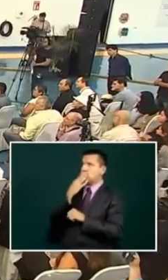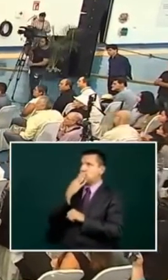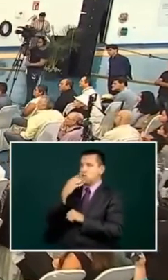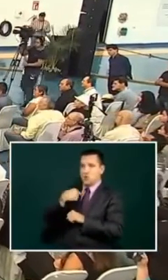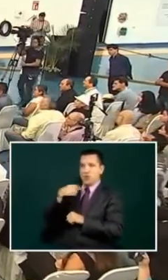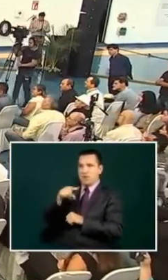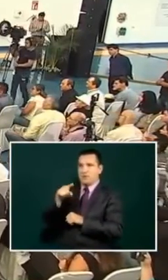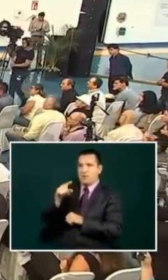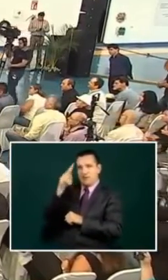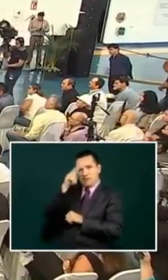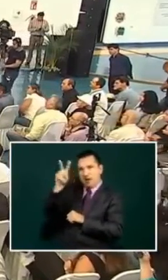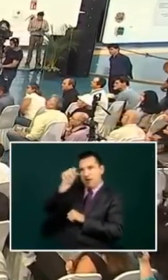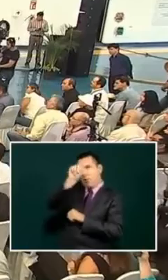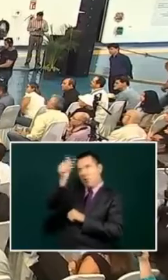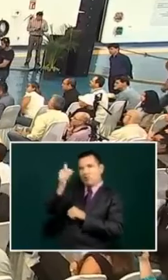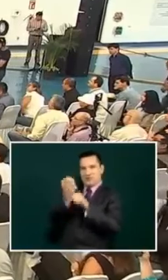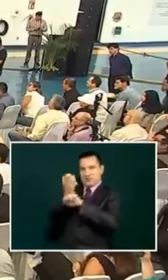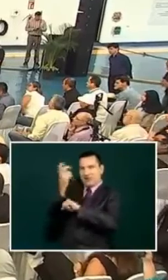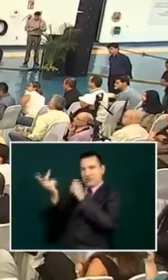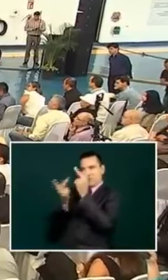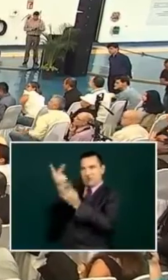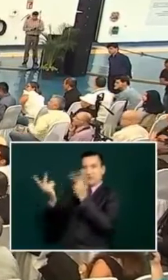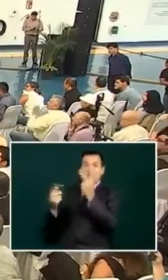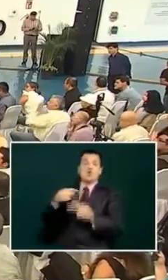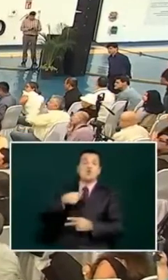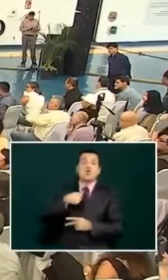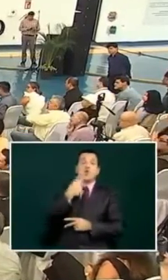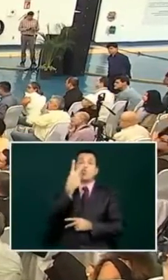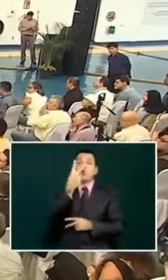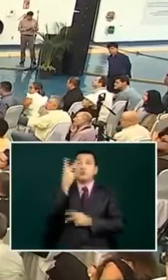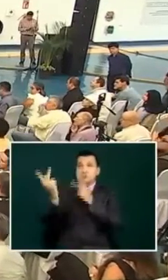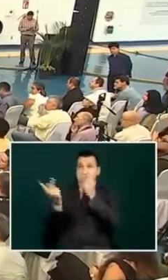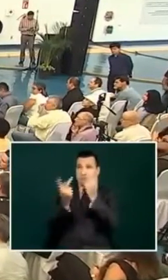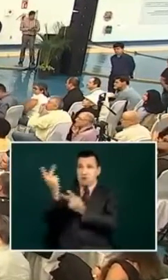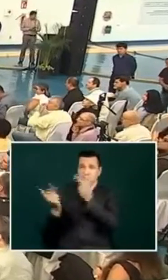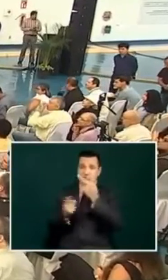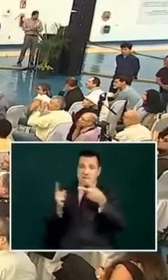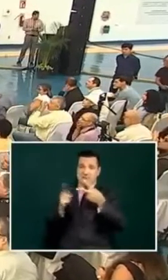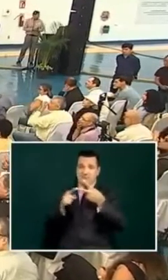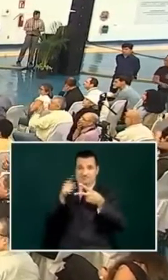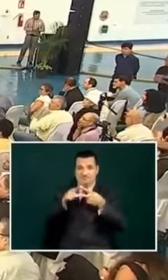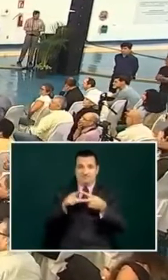and i've also gone i have two questions